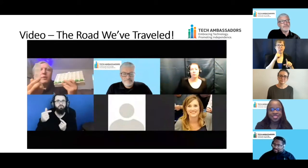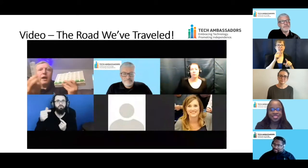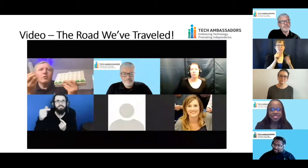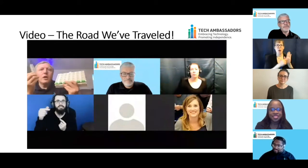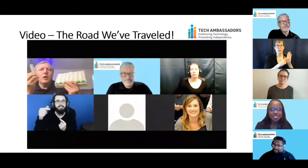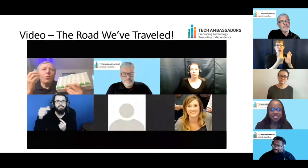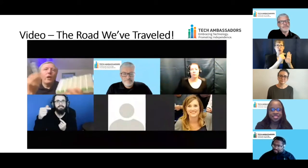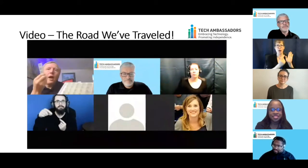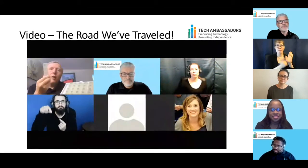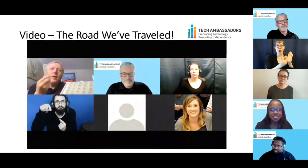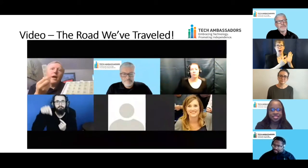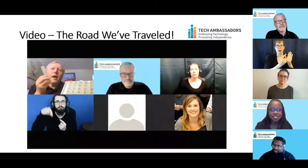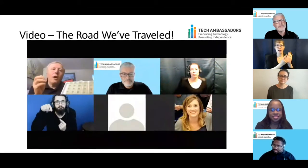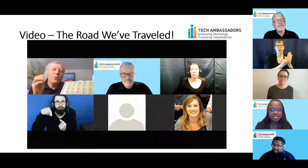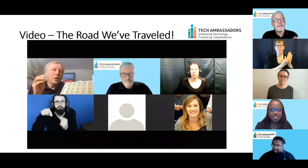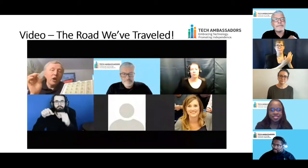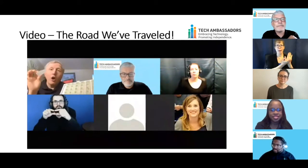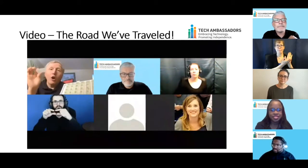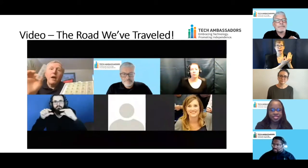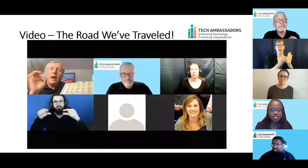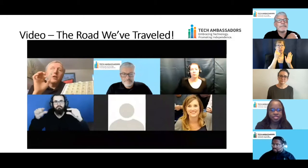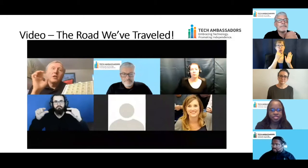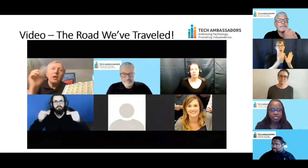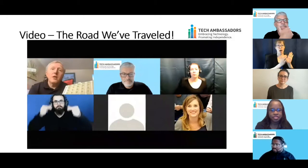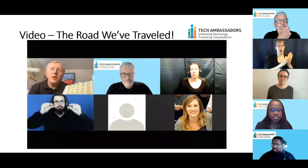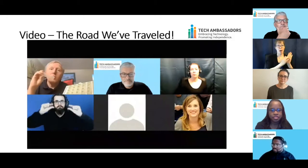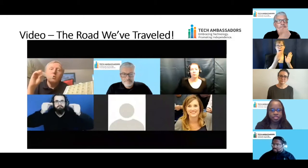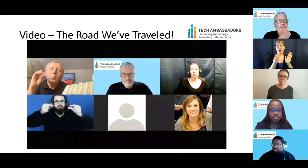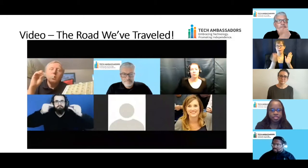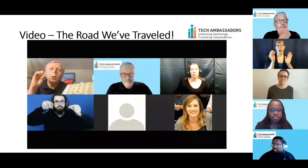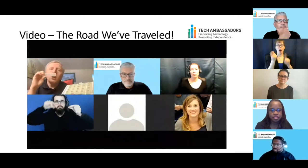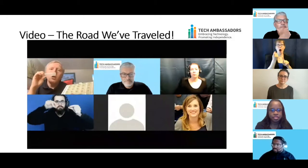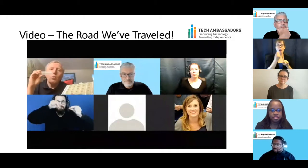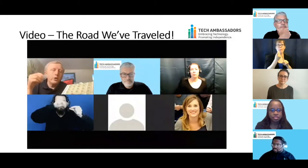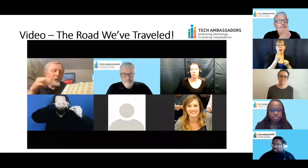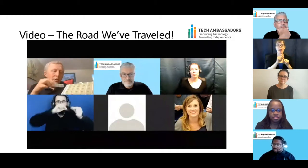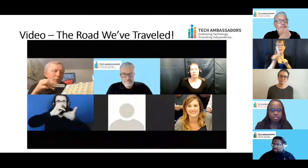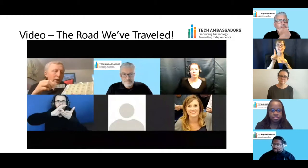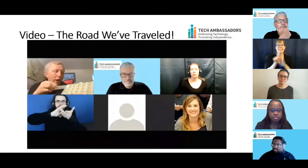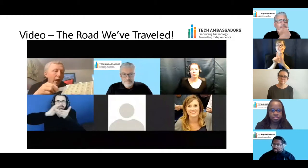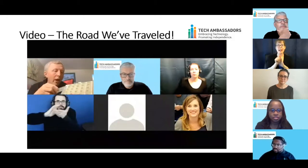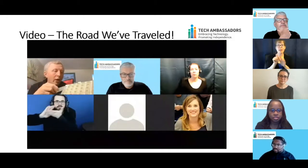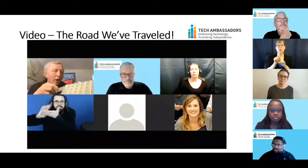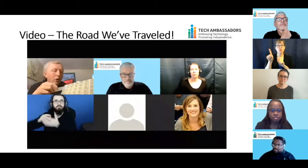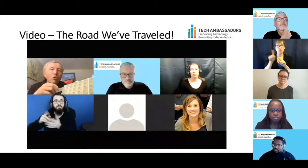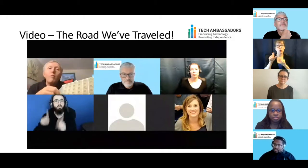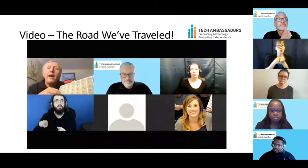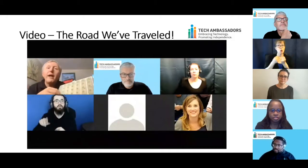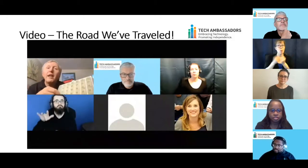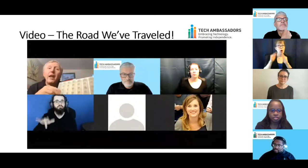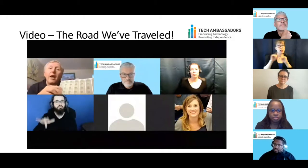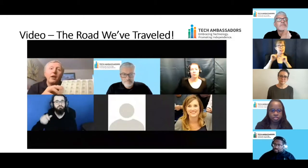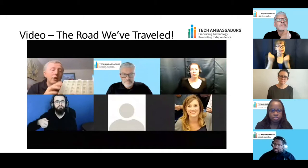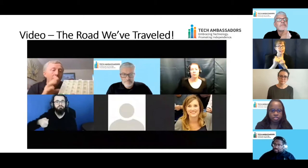it pops out. So when I pop that out, it automatically sends a signal to the support team and also to